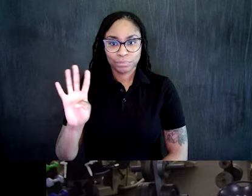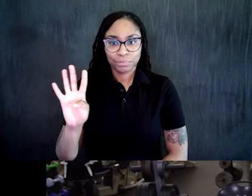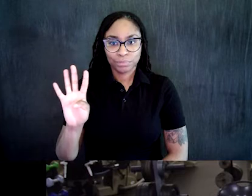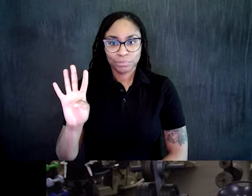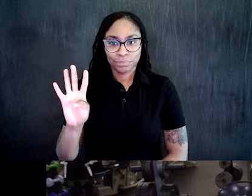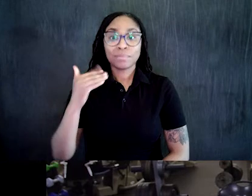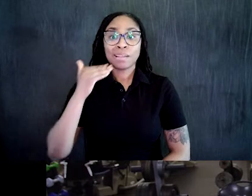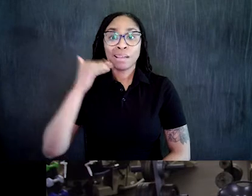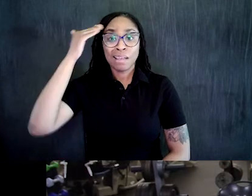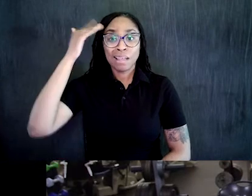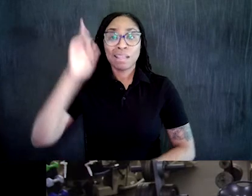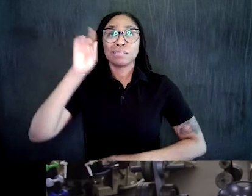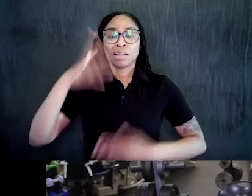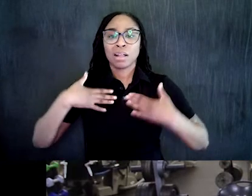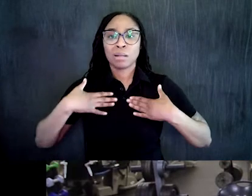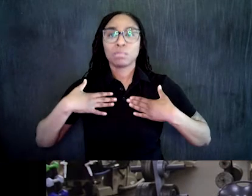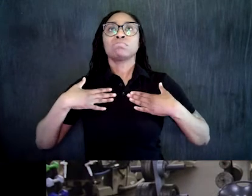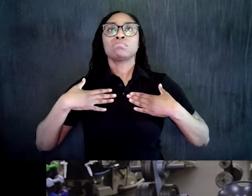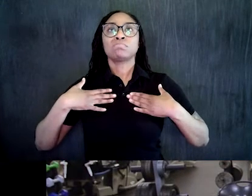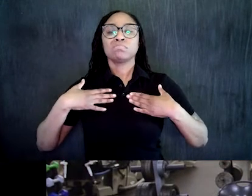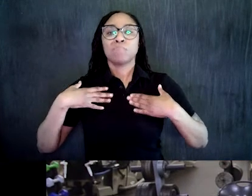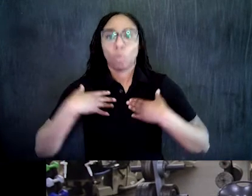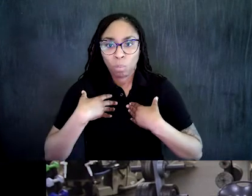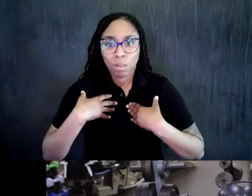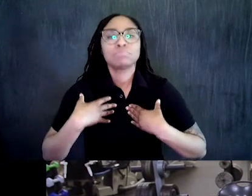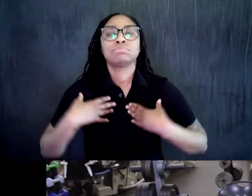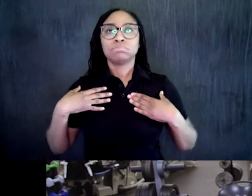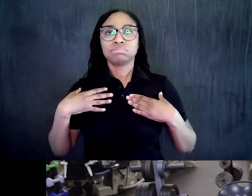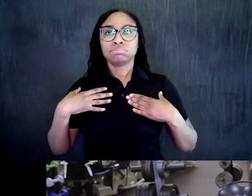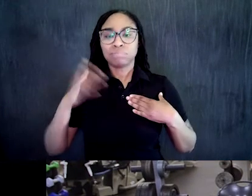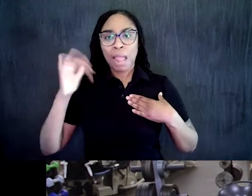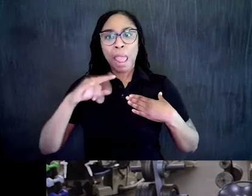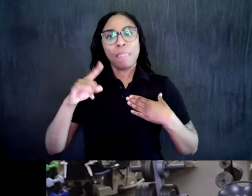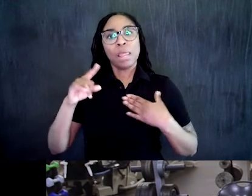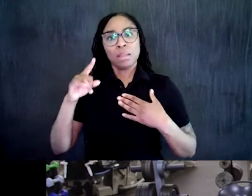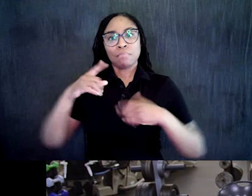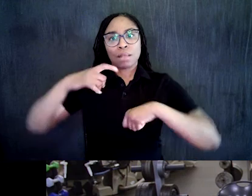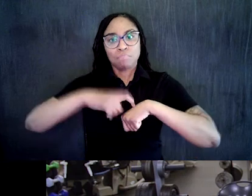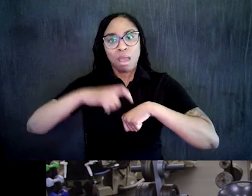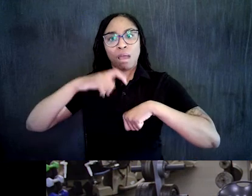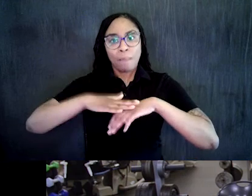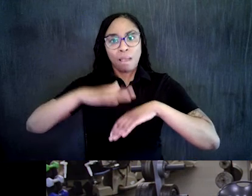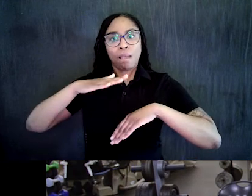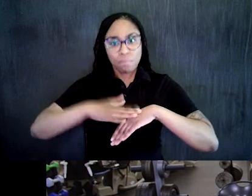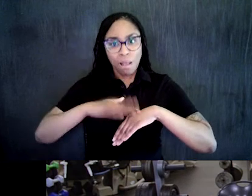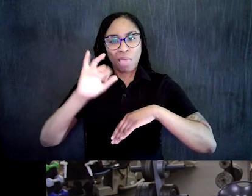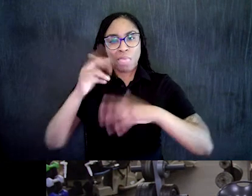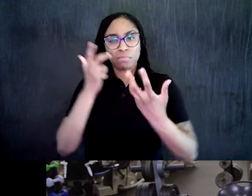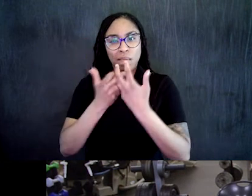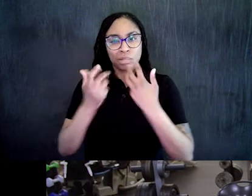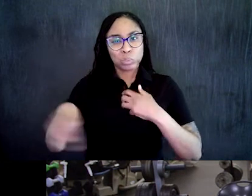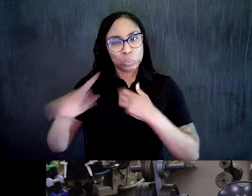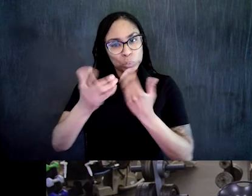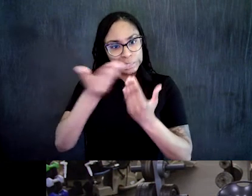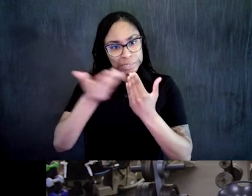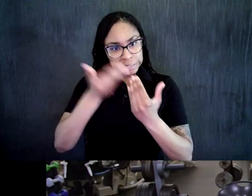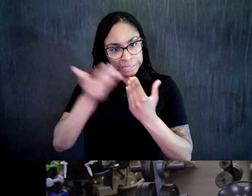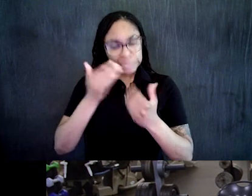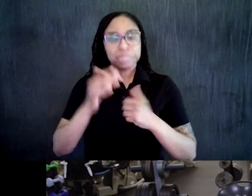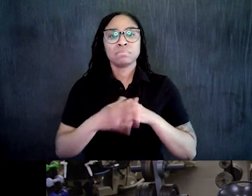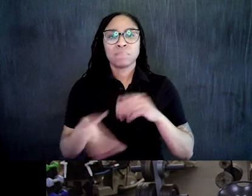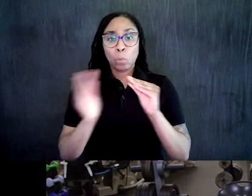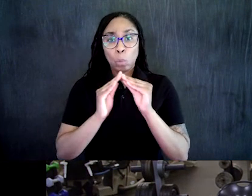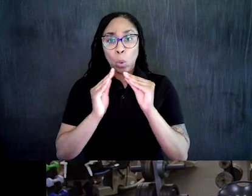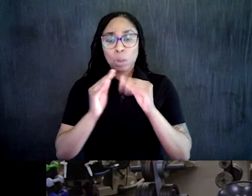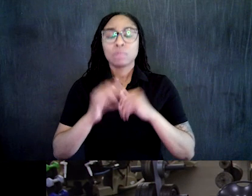So making sure that as we lower, we're coming down, we're coming back up, squeezing those glutes to help us get up. So as you go, making